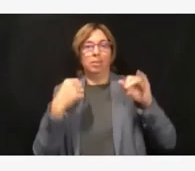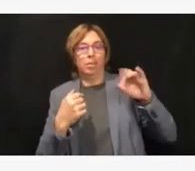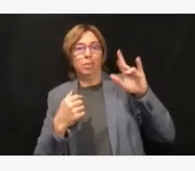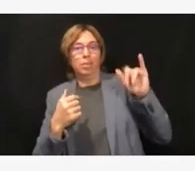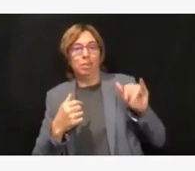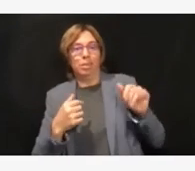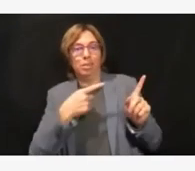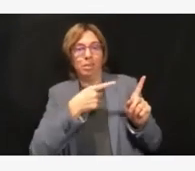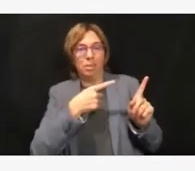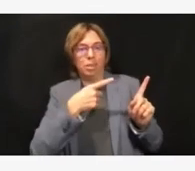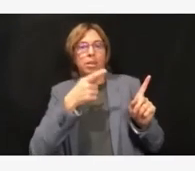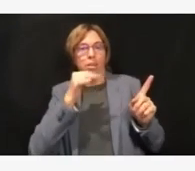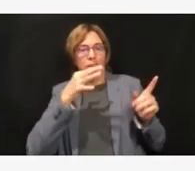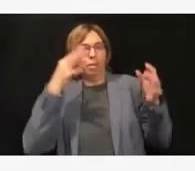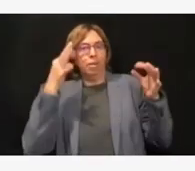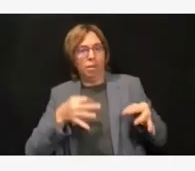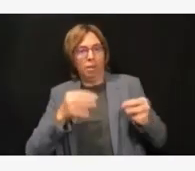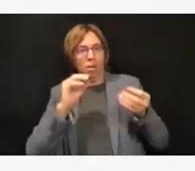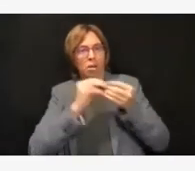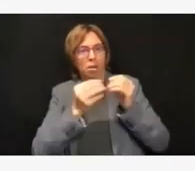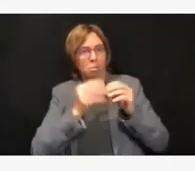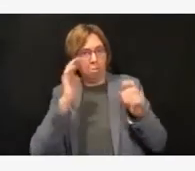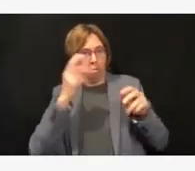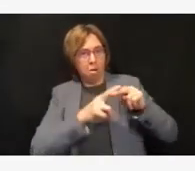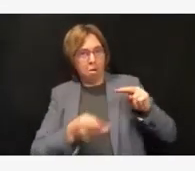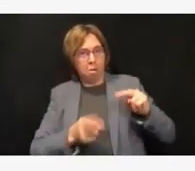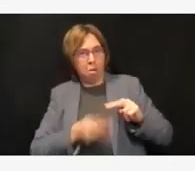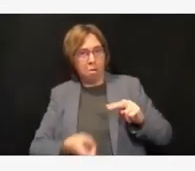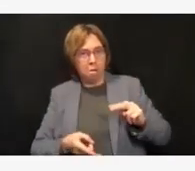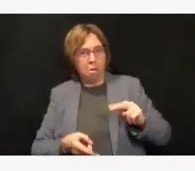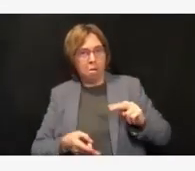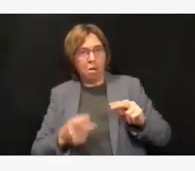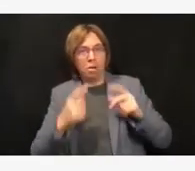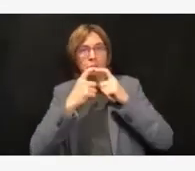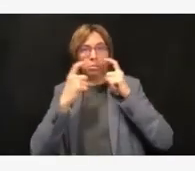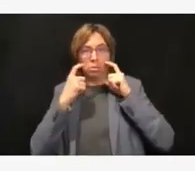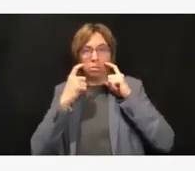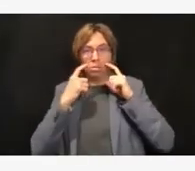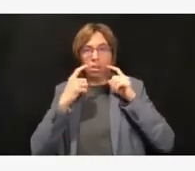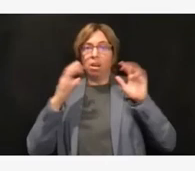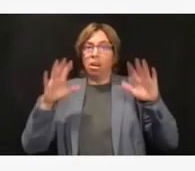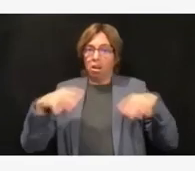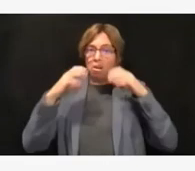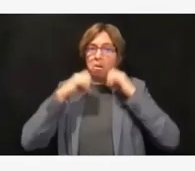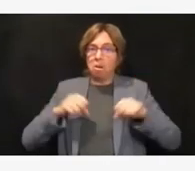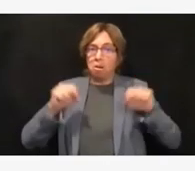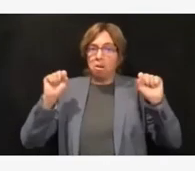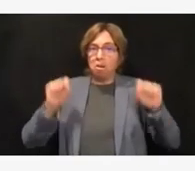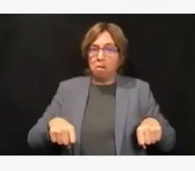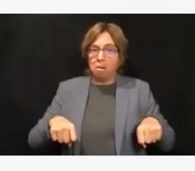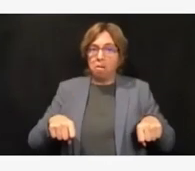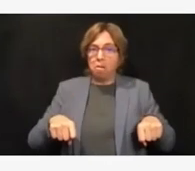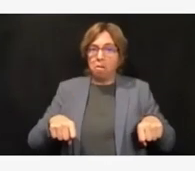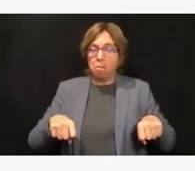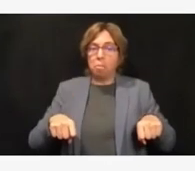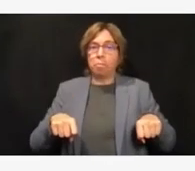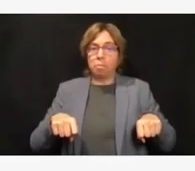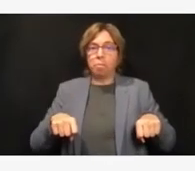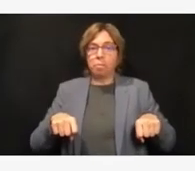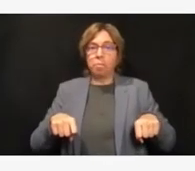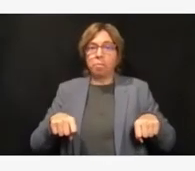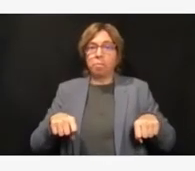have a good vaccination rate, and we did not have the Delta variant yet. And so releasing some of those mask requirements for vaccinated individuals